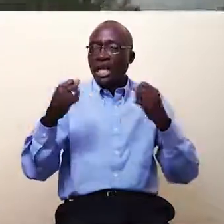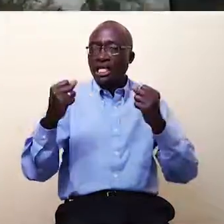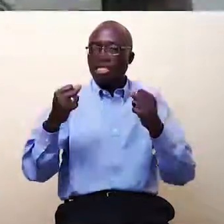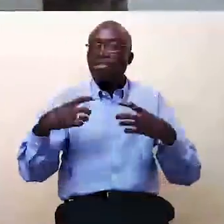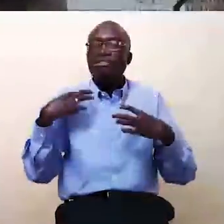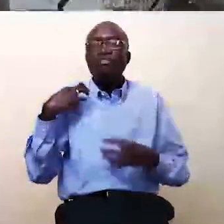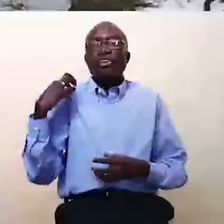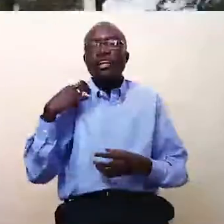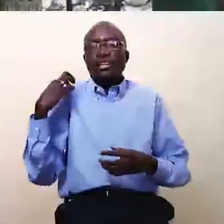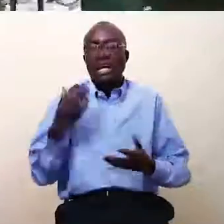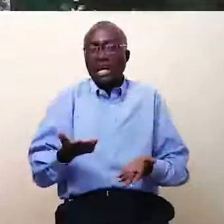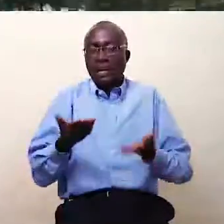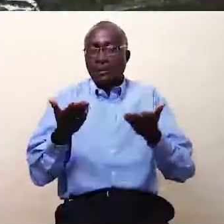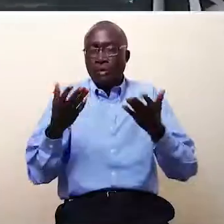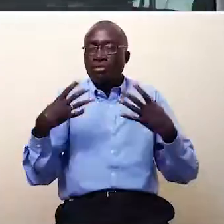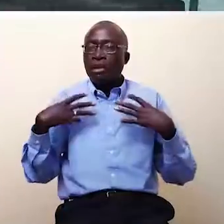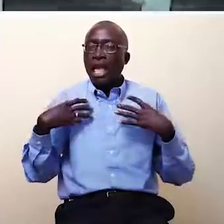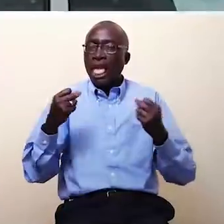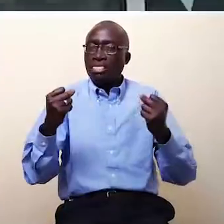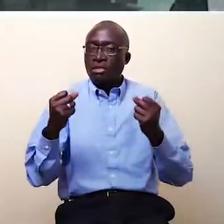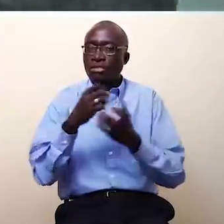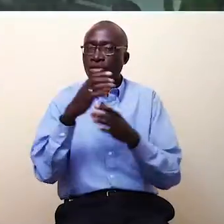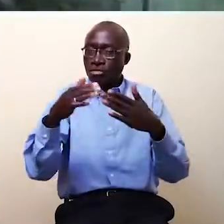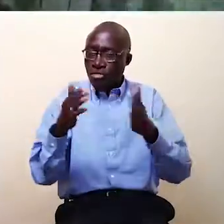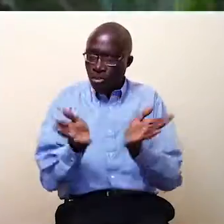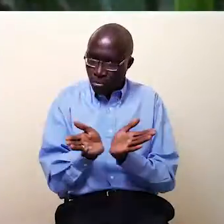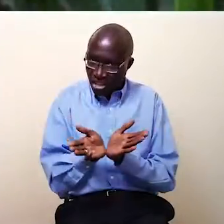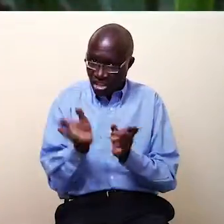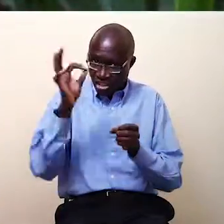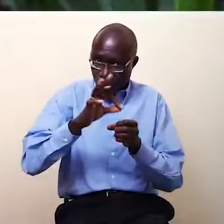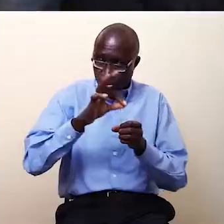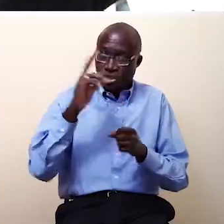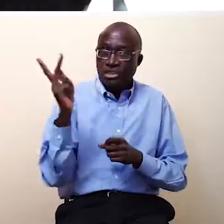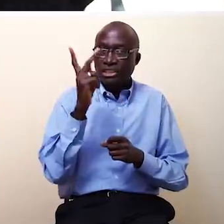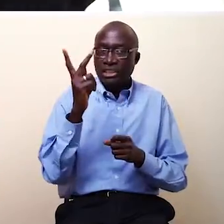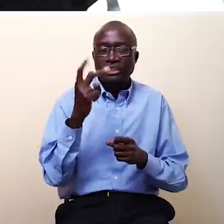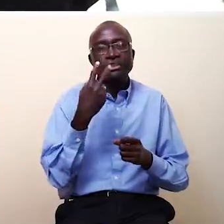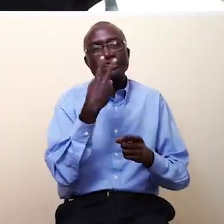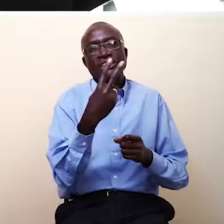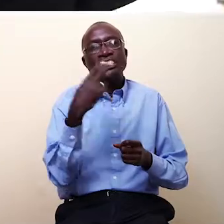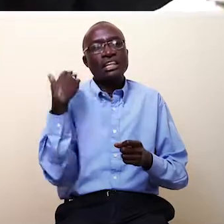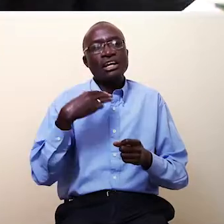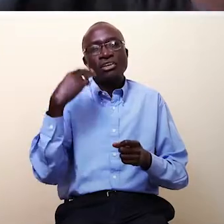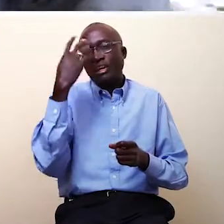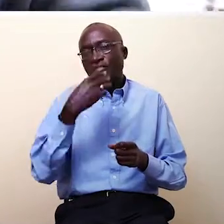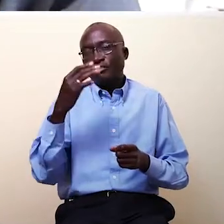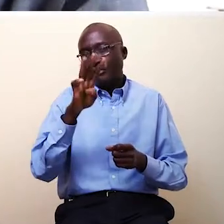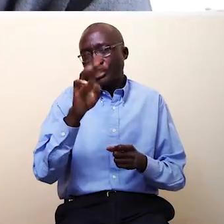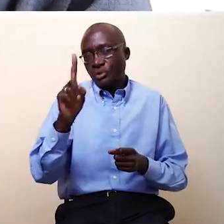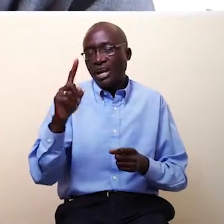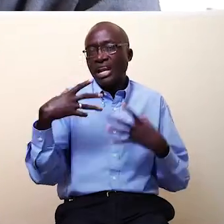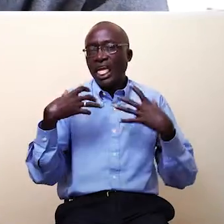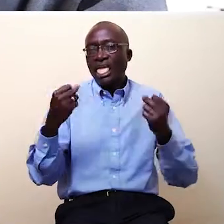improve the health of their community. Really, what they're doing is they're contributing to Kenya. I've on the 41 Health Center